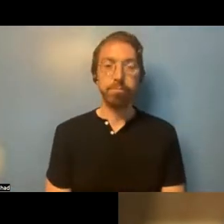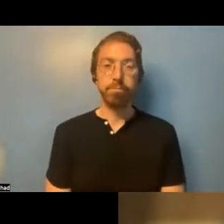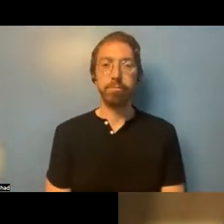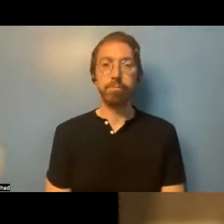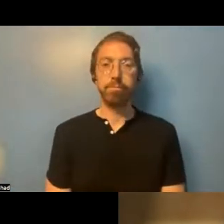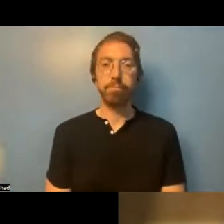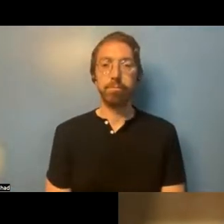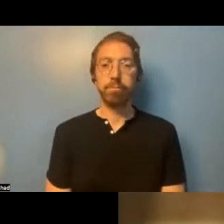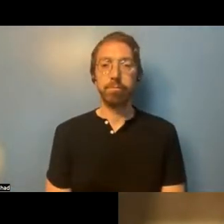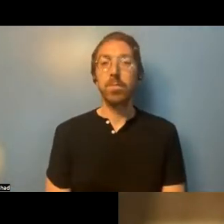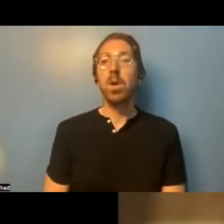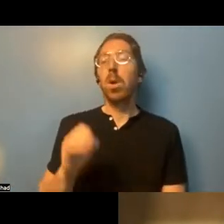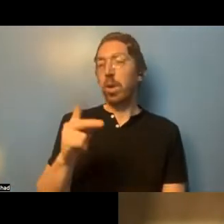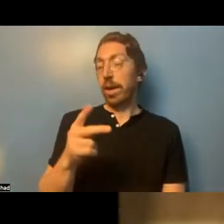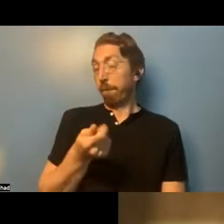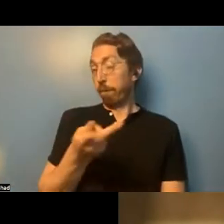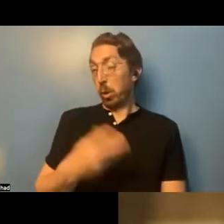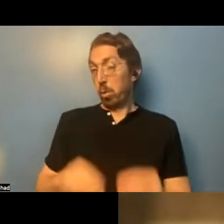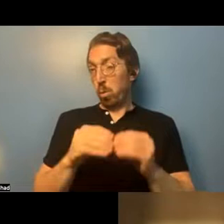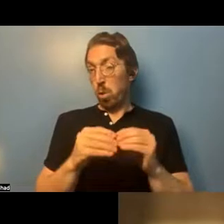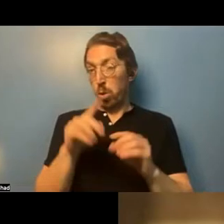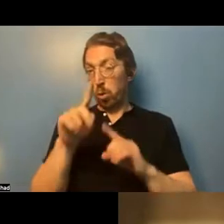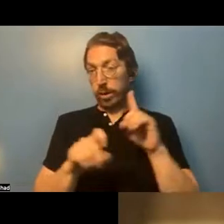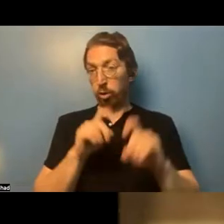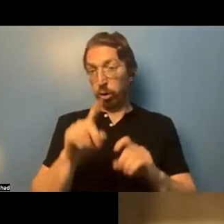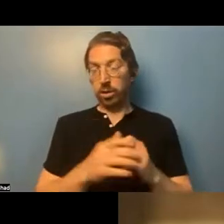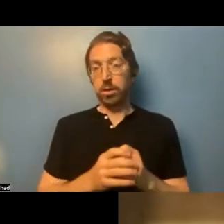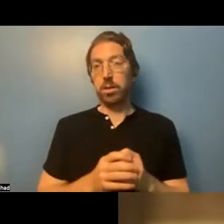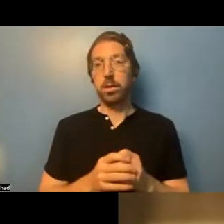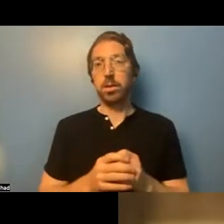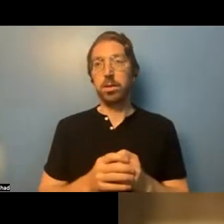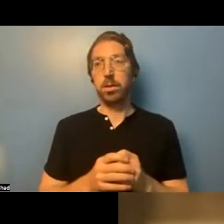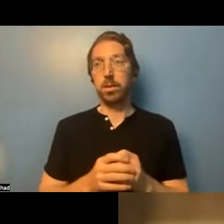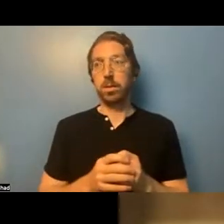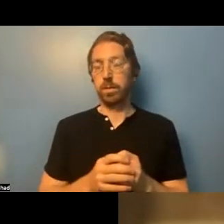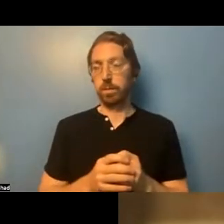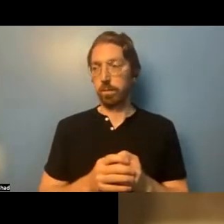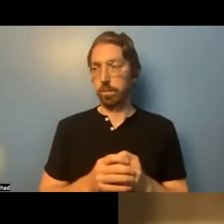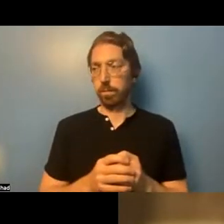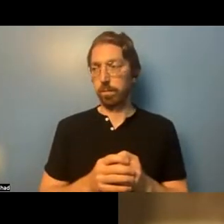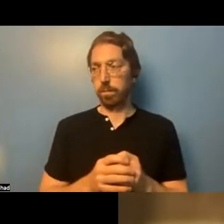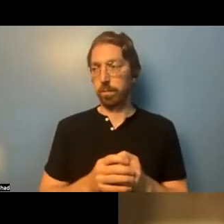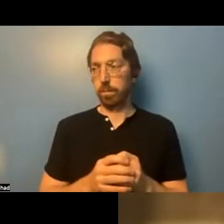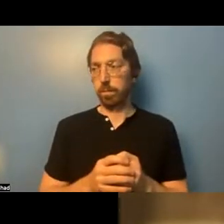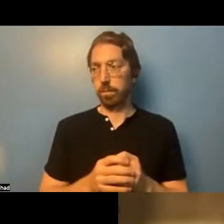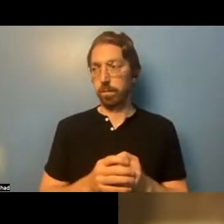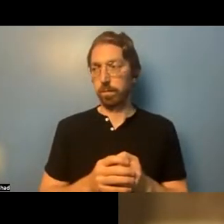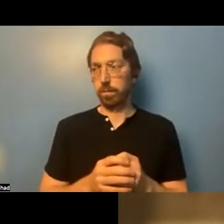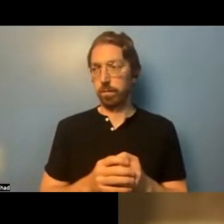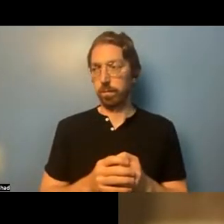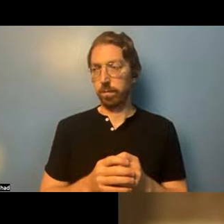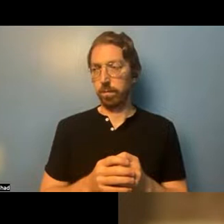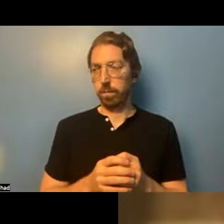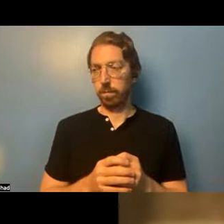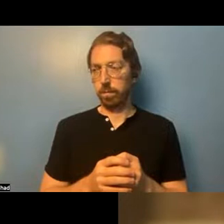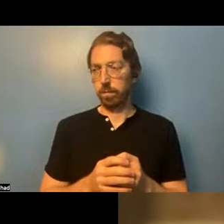coming up in the chat. Um, it would be great. Uh, I think this is a good one. Um, can, uh, could we sort of give a little bit